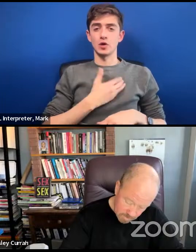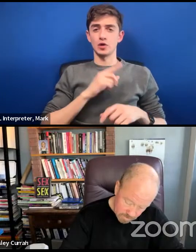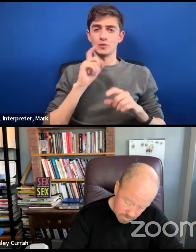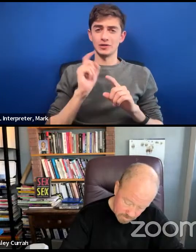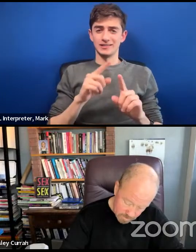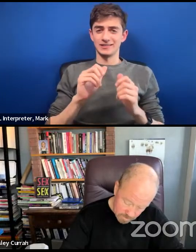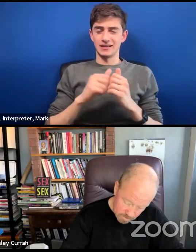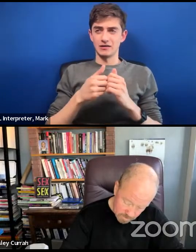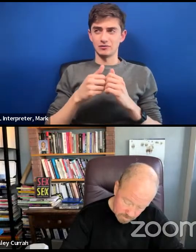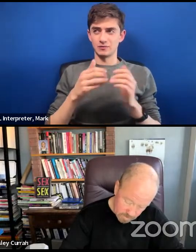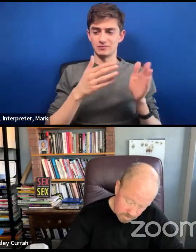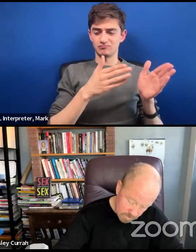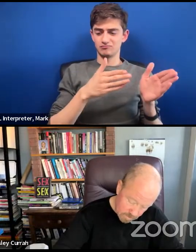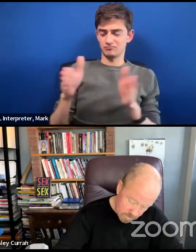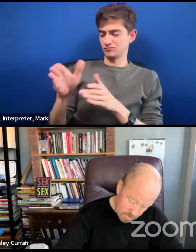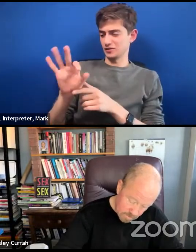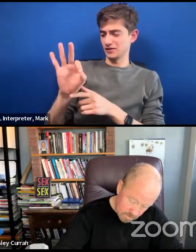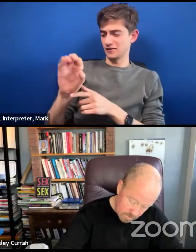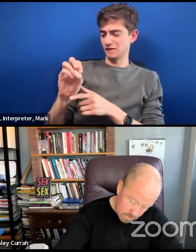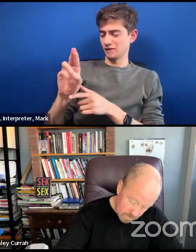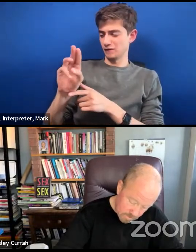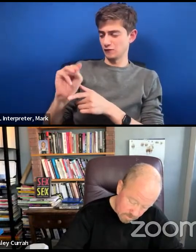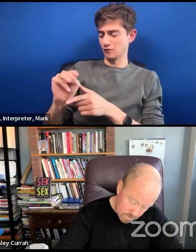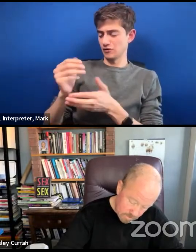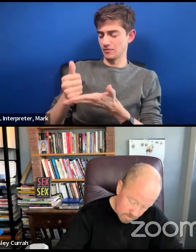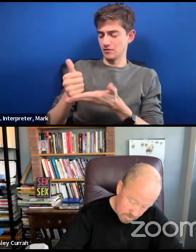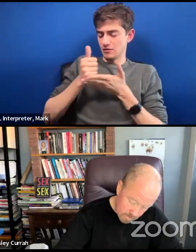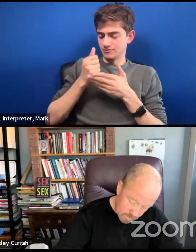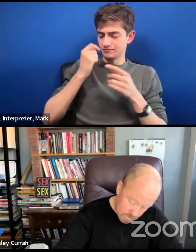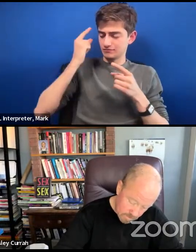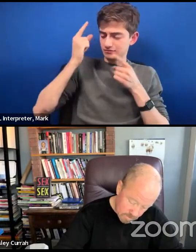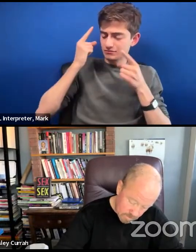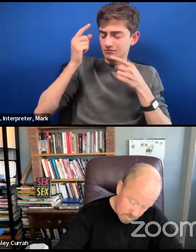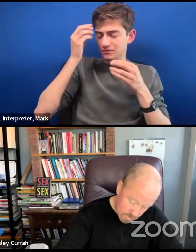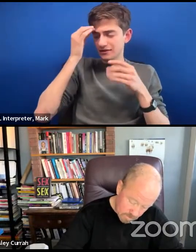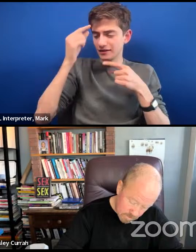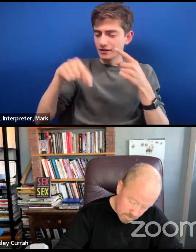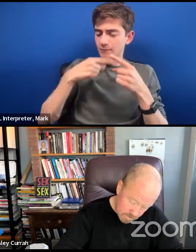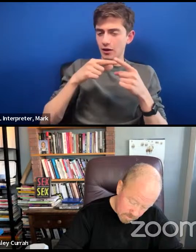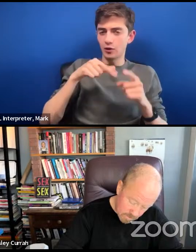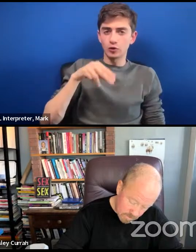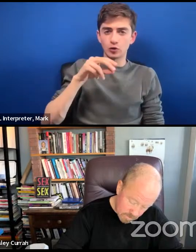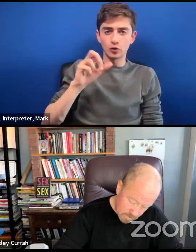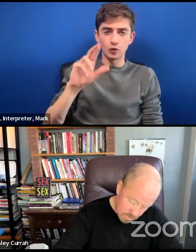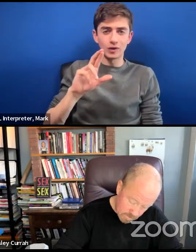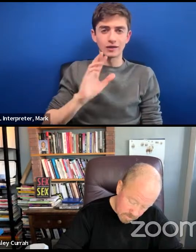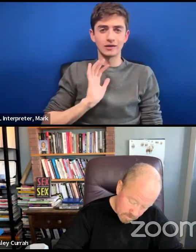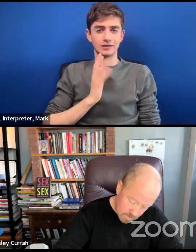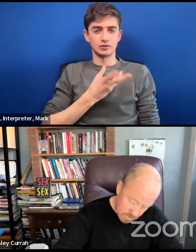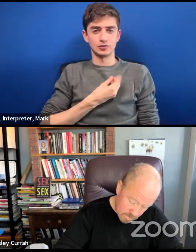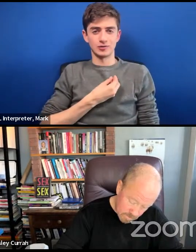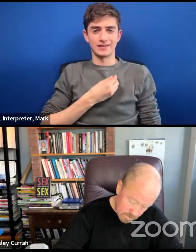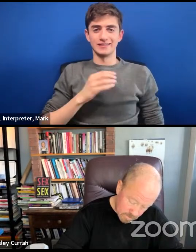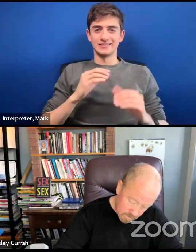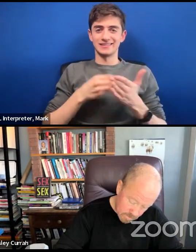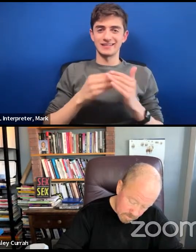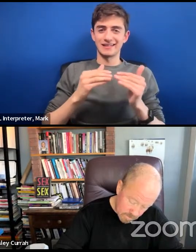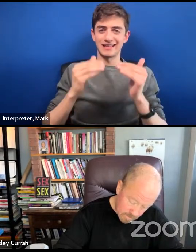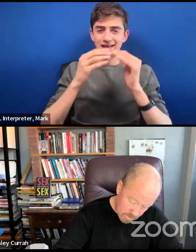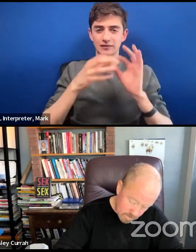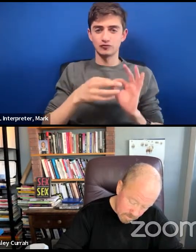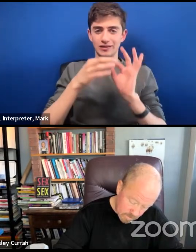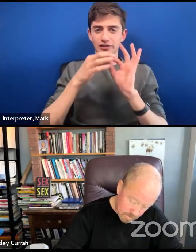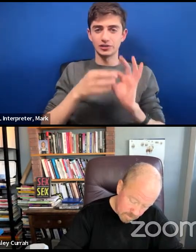us to consider queer and transgender class relations? This question is made possible by the brilliant